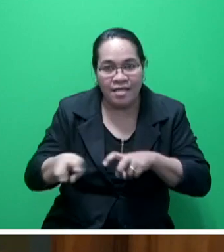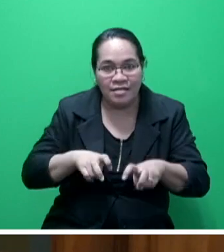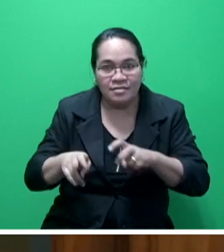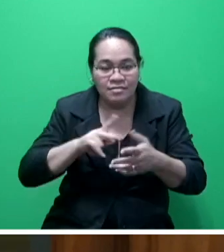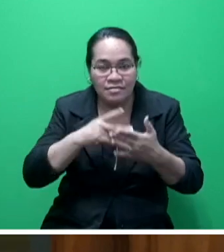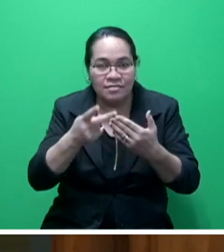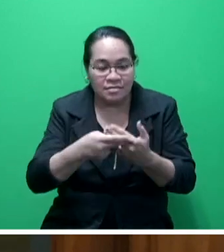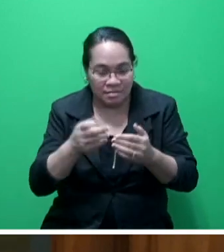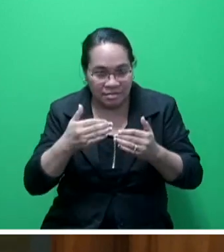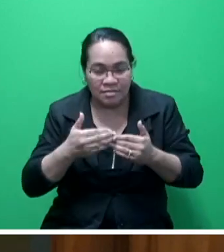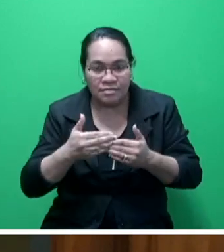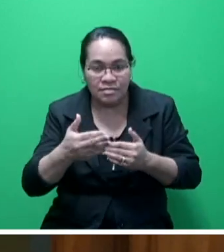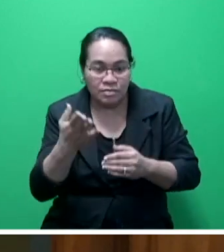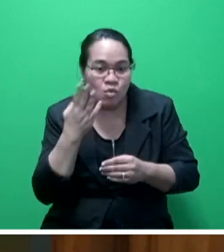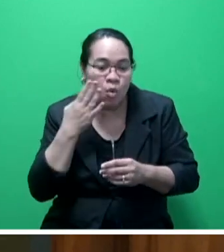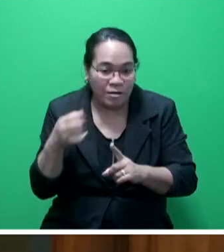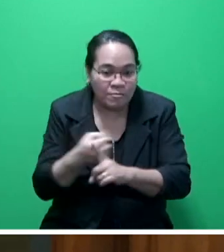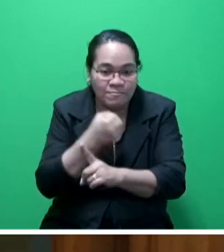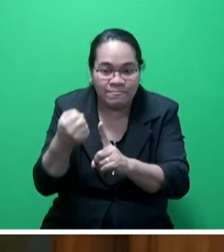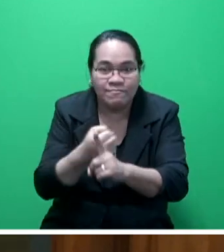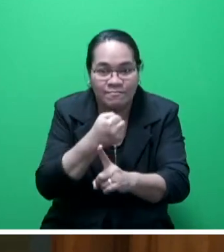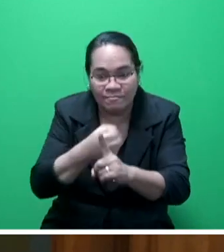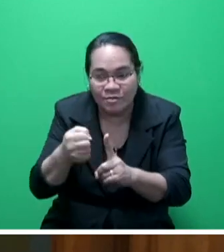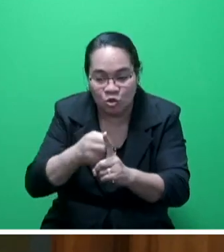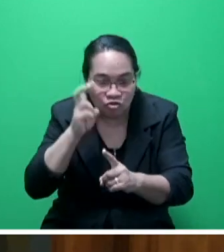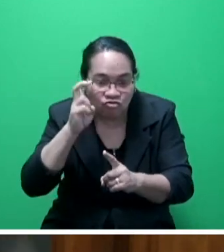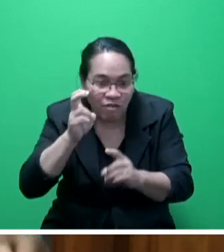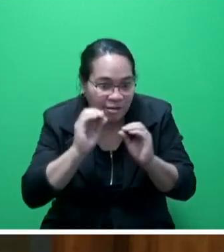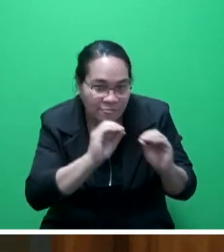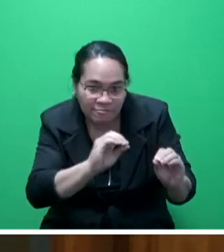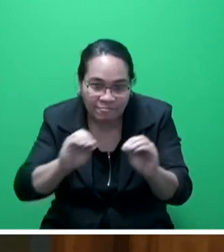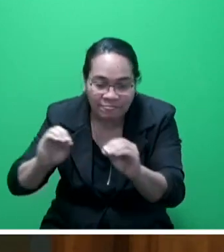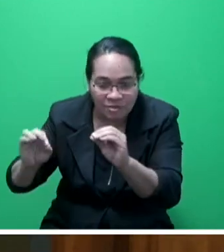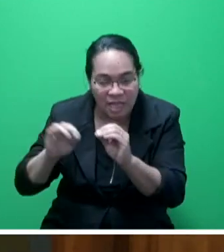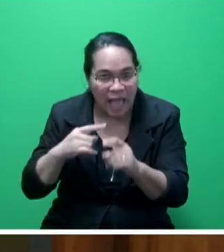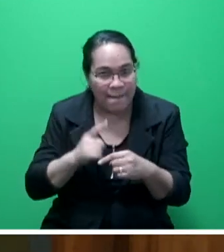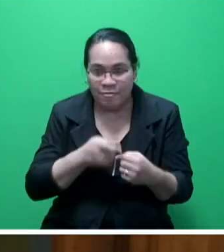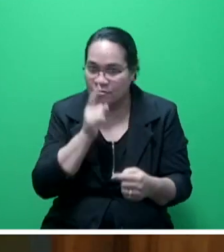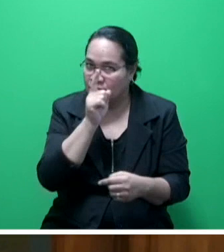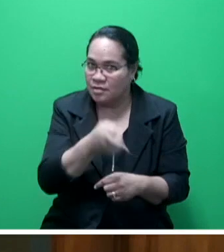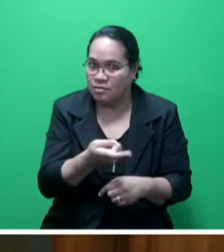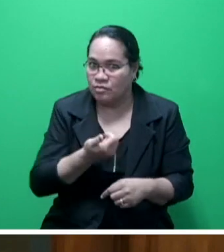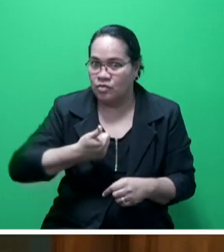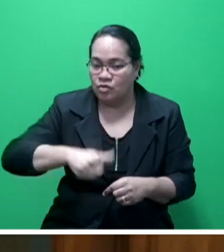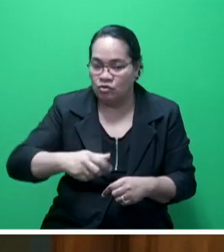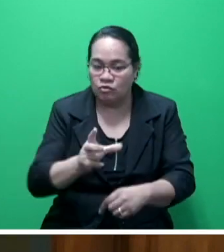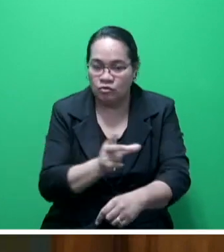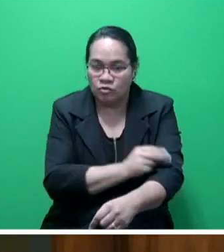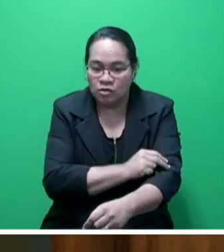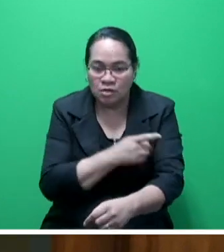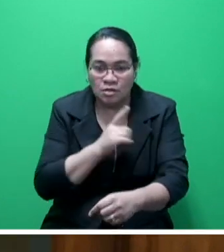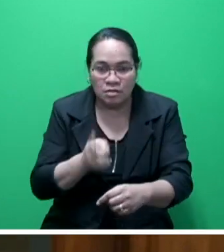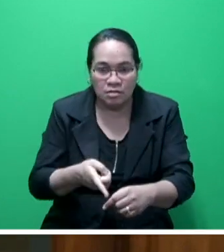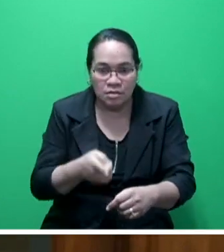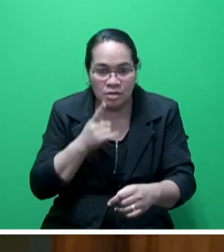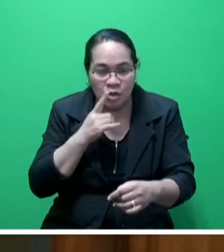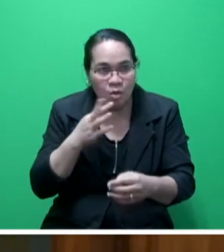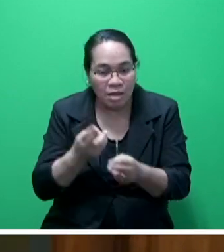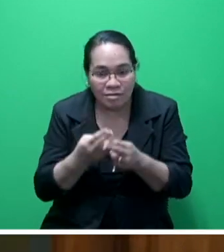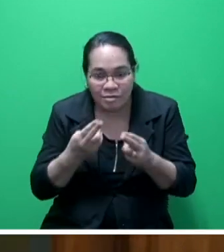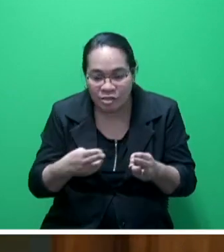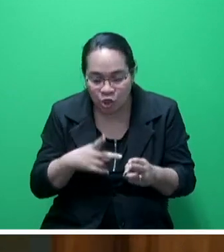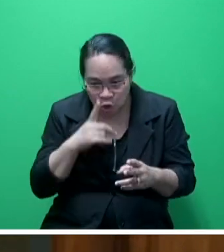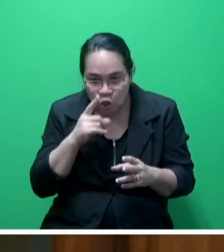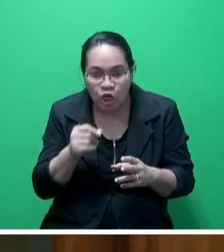undertaking awareness and advocacy training sessions in anti-doping with relevant educational materials suitable for children,